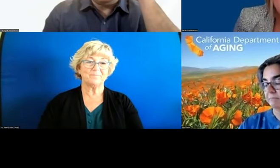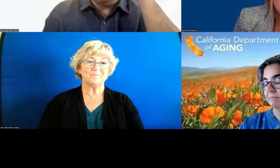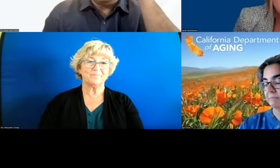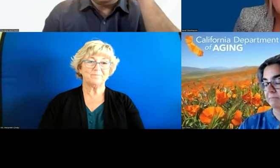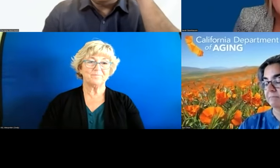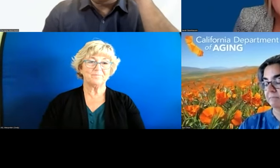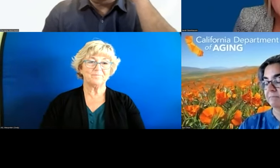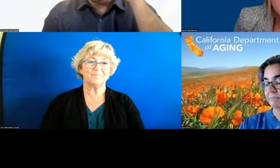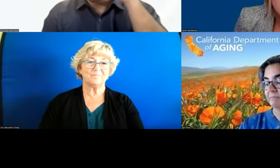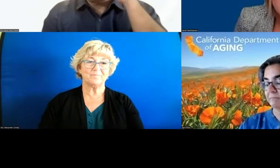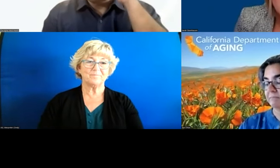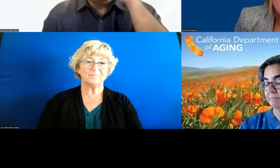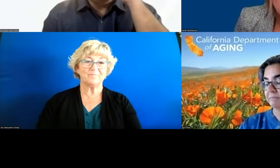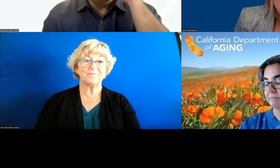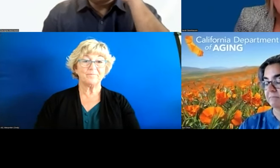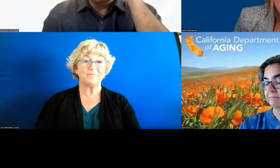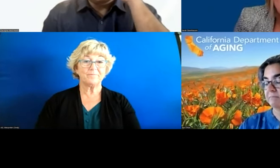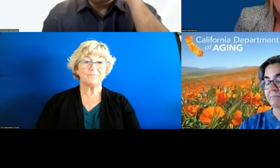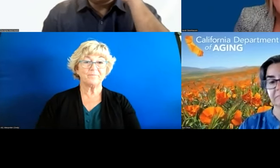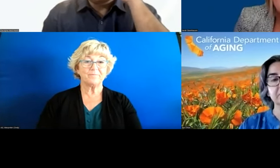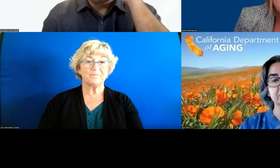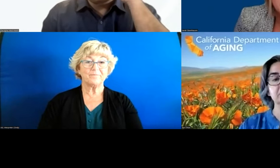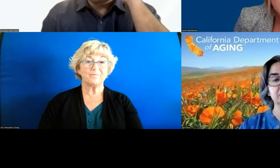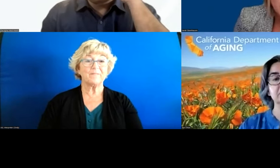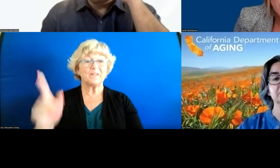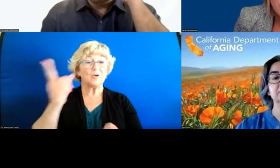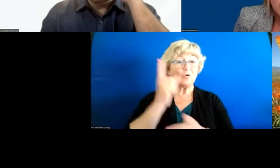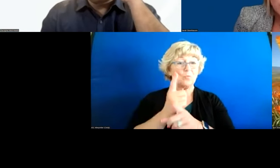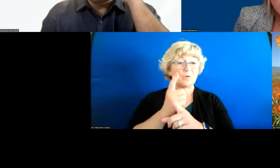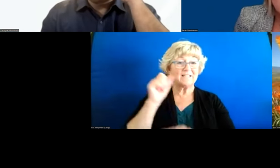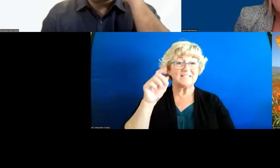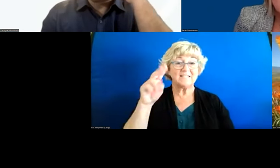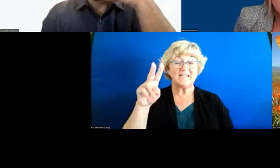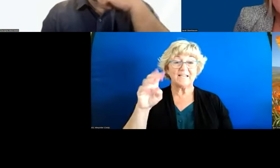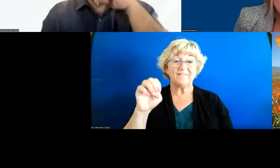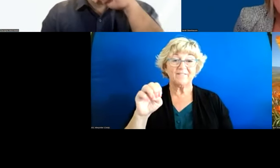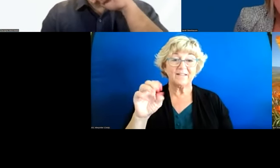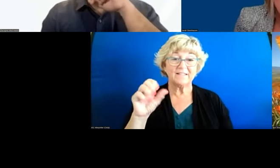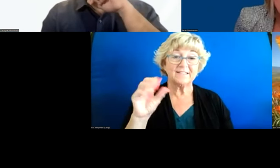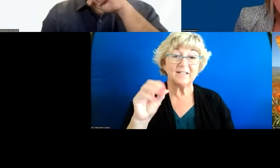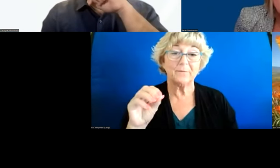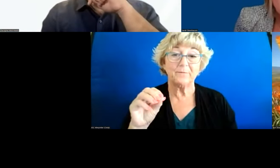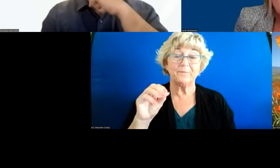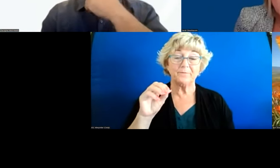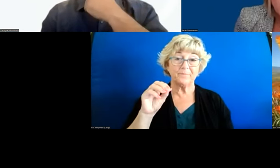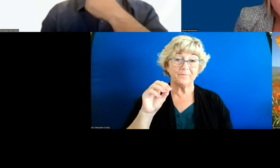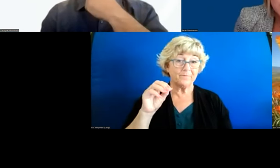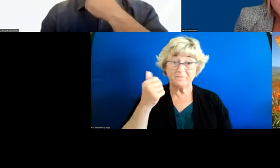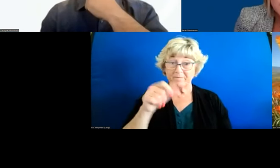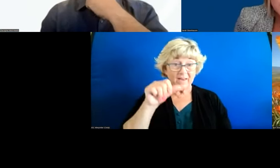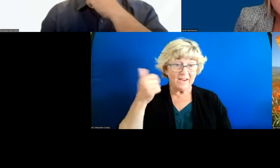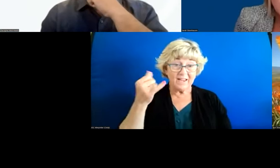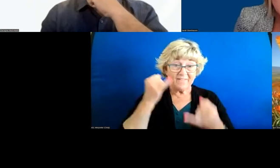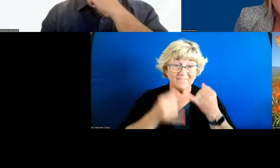absolutely absolutely steve great so uh any other final